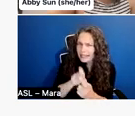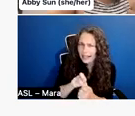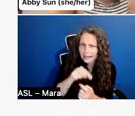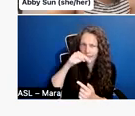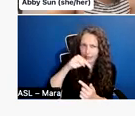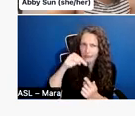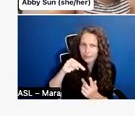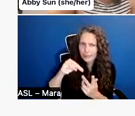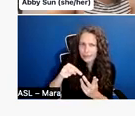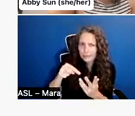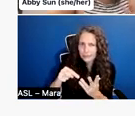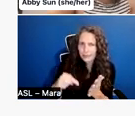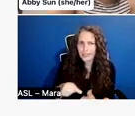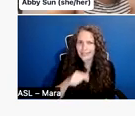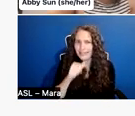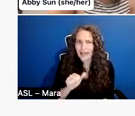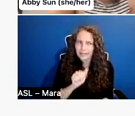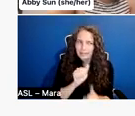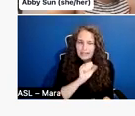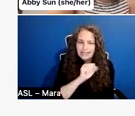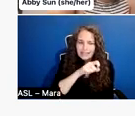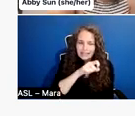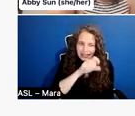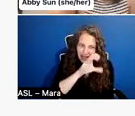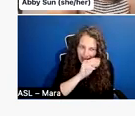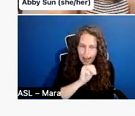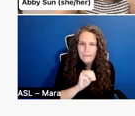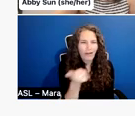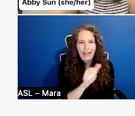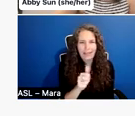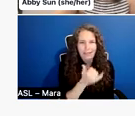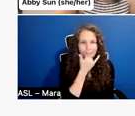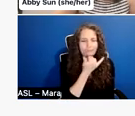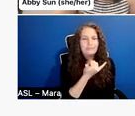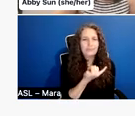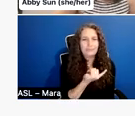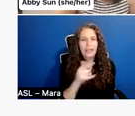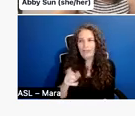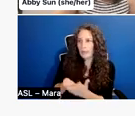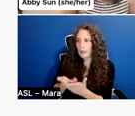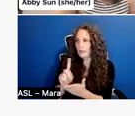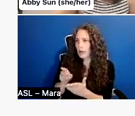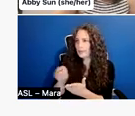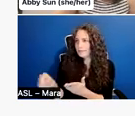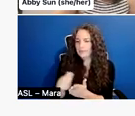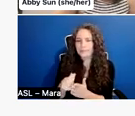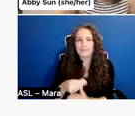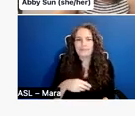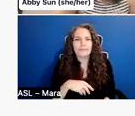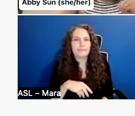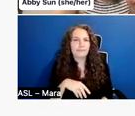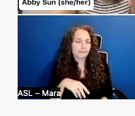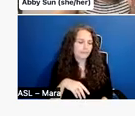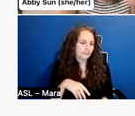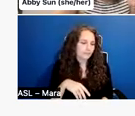um, as a scam or, or whatever. Um, okay. So that is